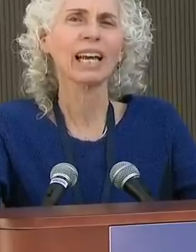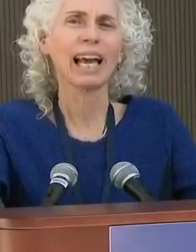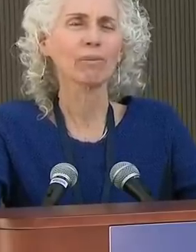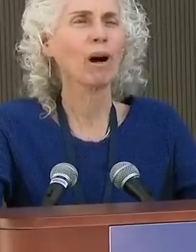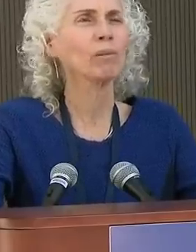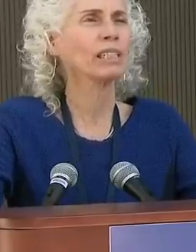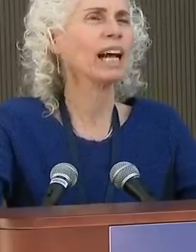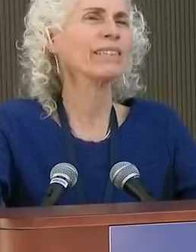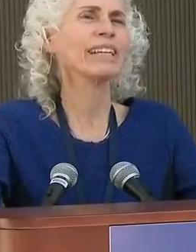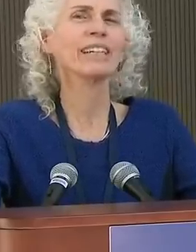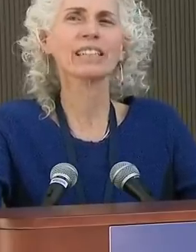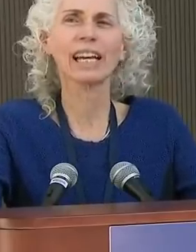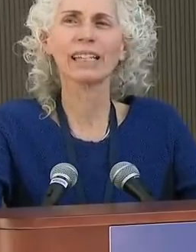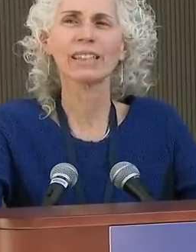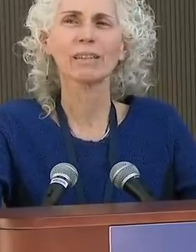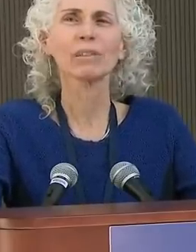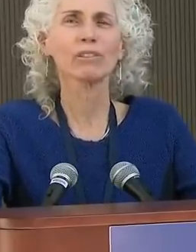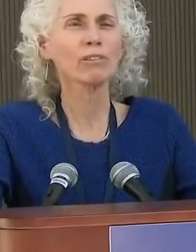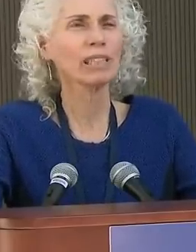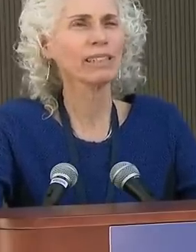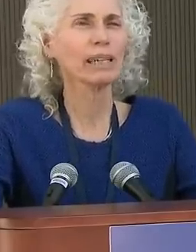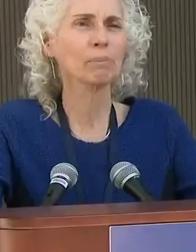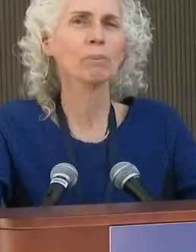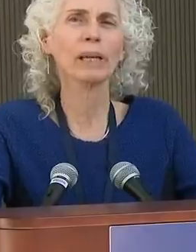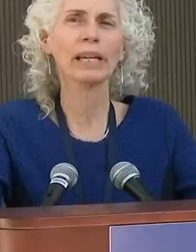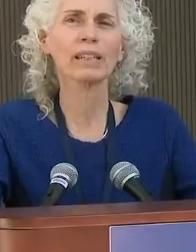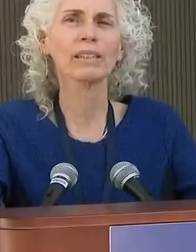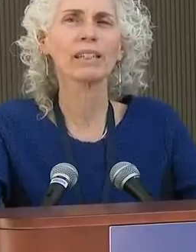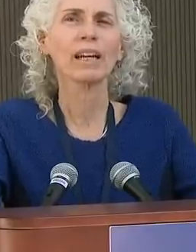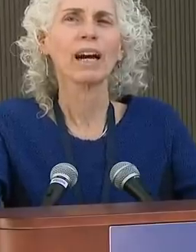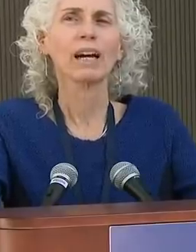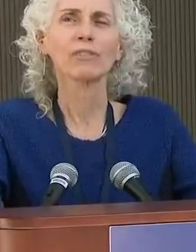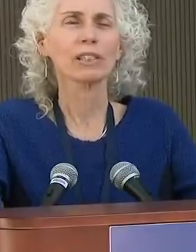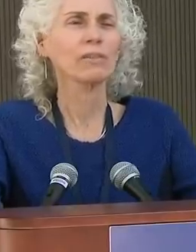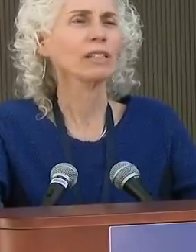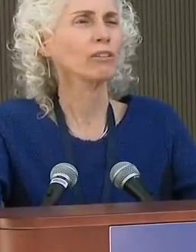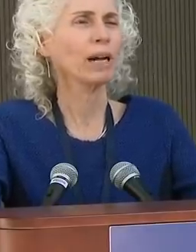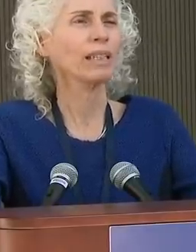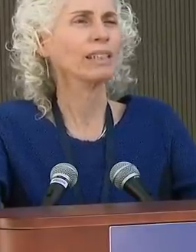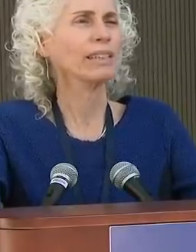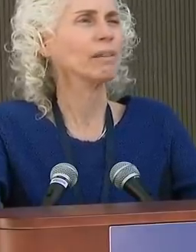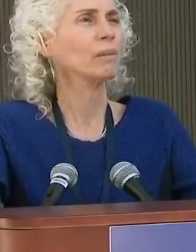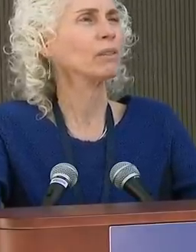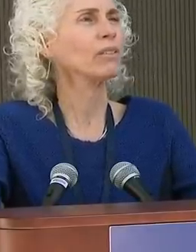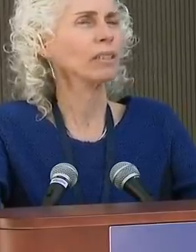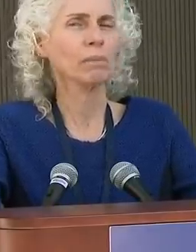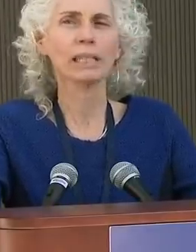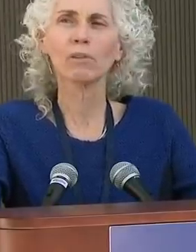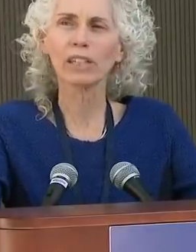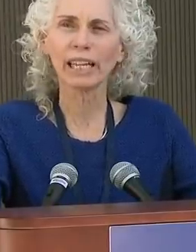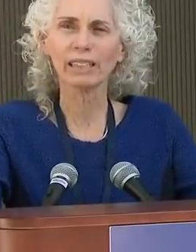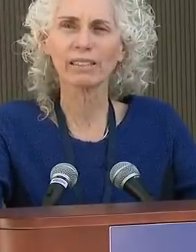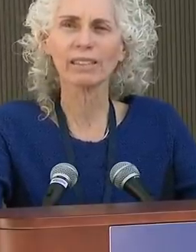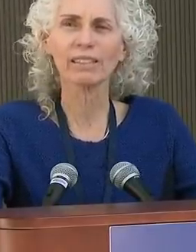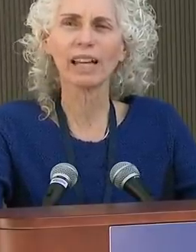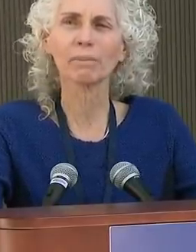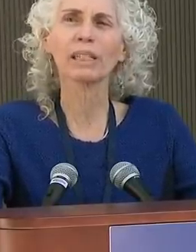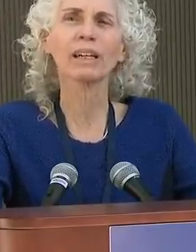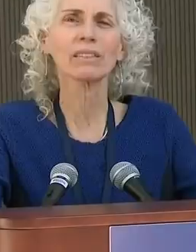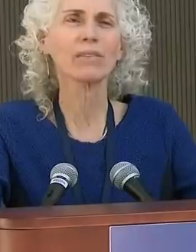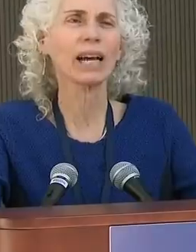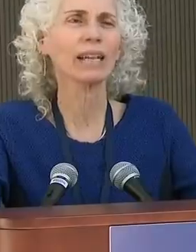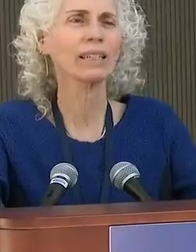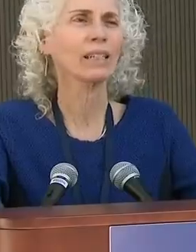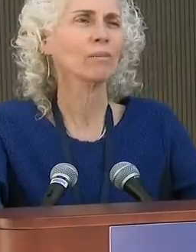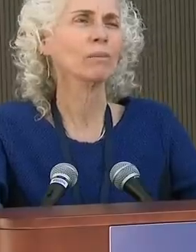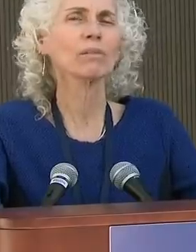County. And while we're not there yet, we do need to get prepared for the eventuality that we will see many more cases. And